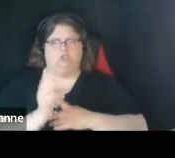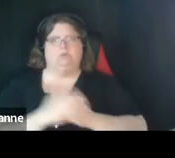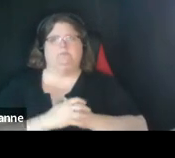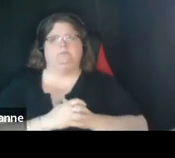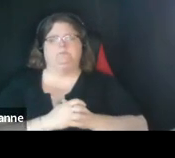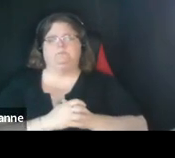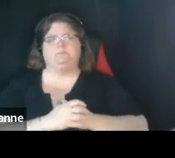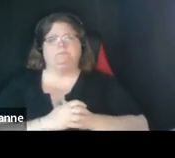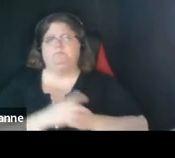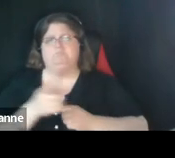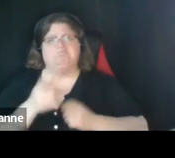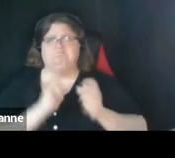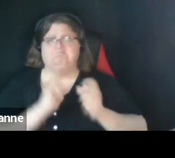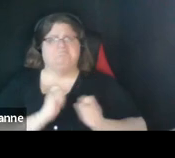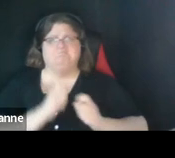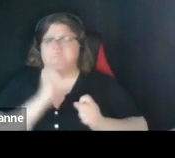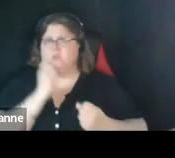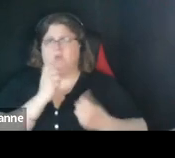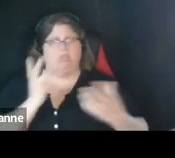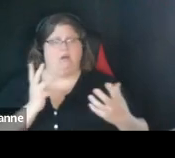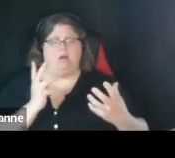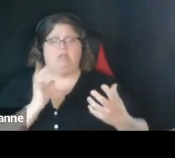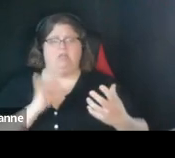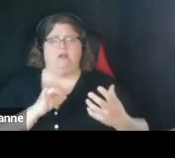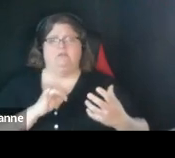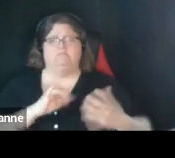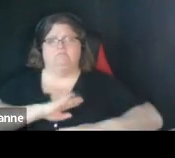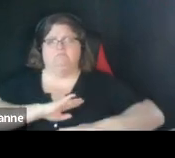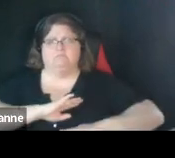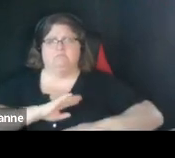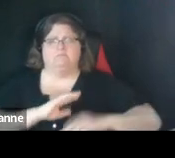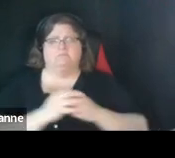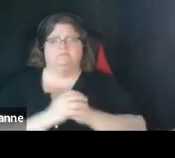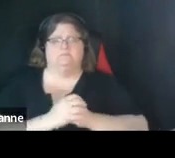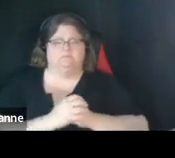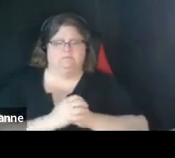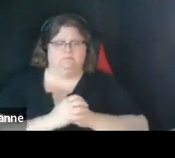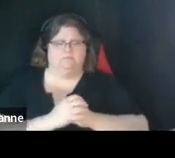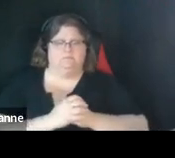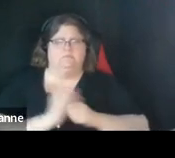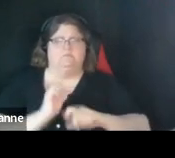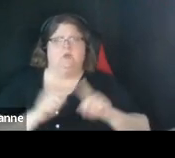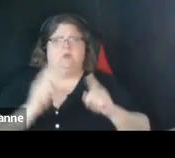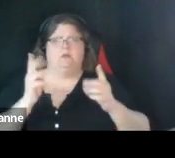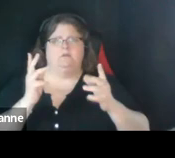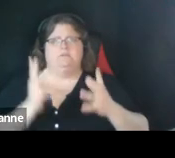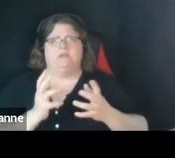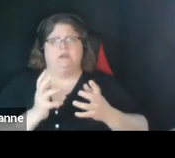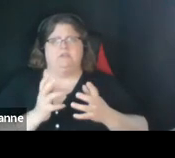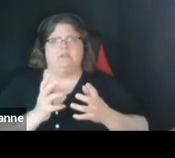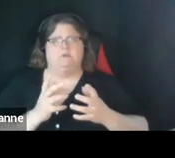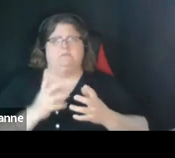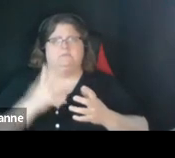weren't a lot of changes in this but i wanted to be able to um uh just say out loud what i believe is the summary